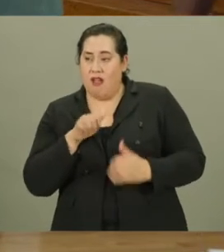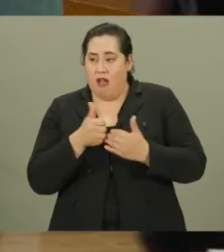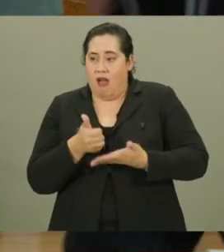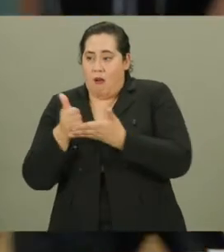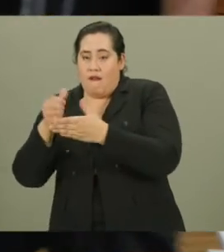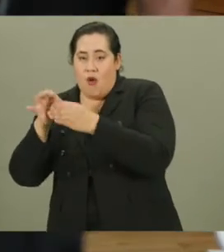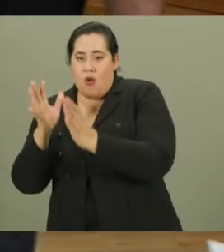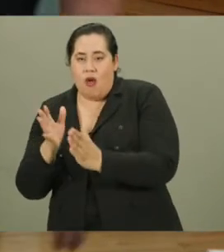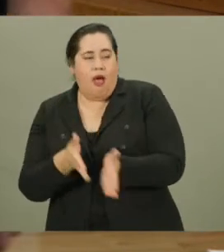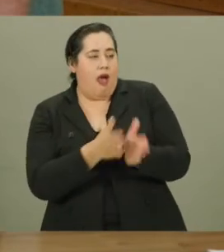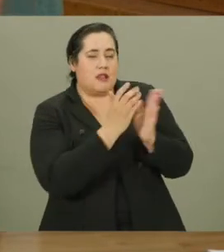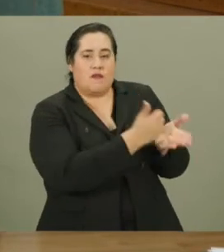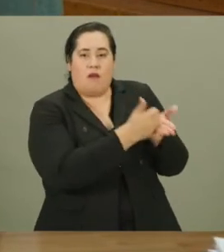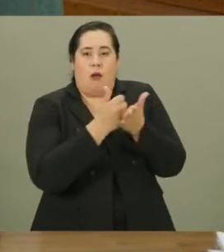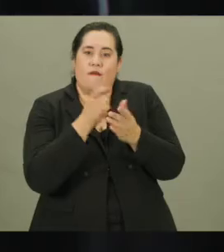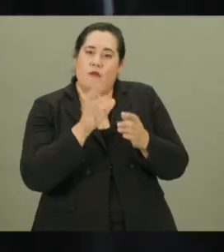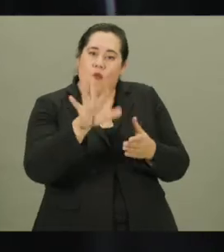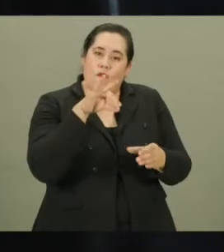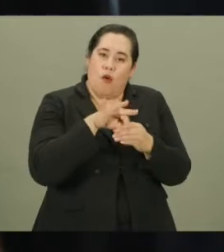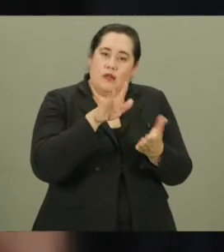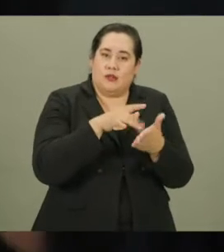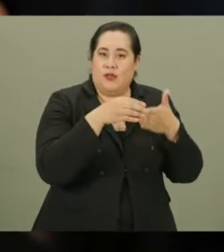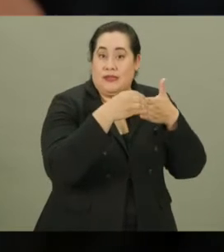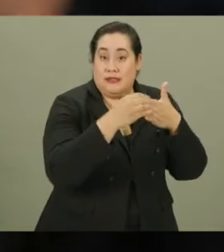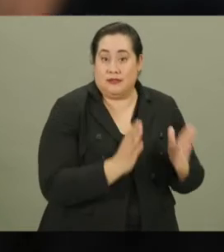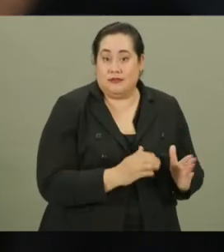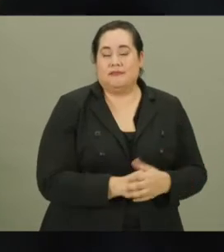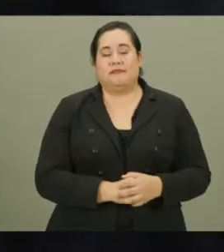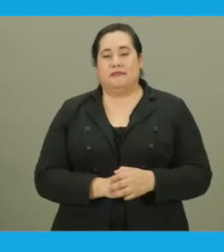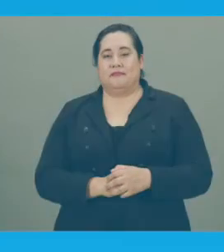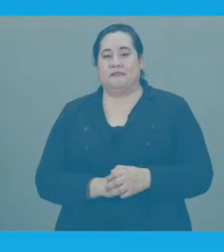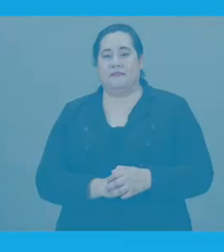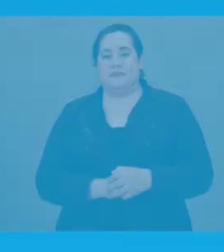sure how to assist a voter, ask for help from your vote center leads.